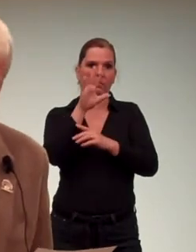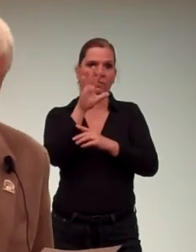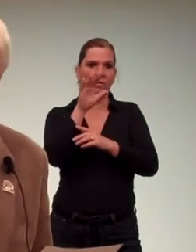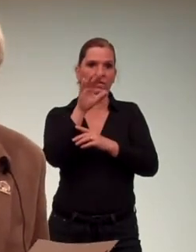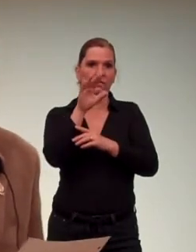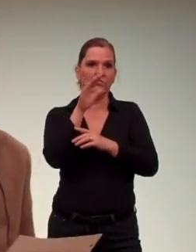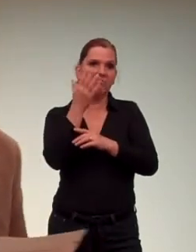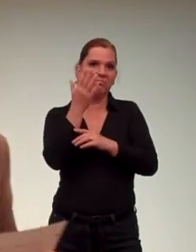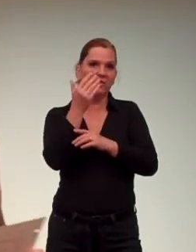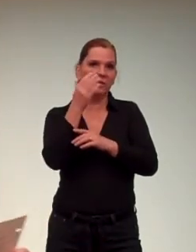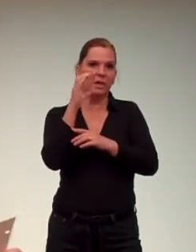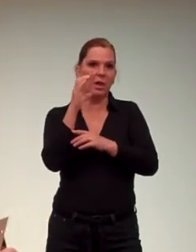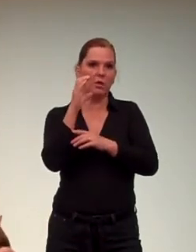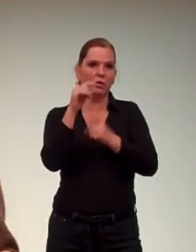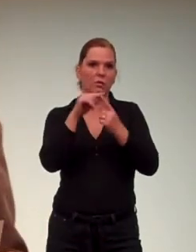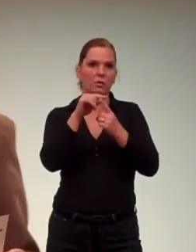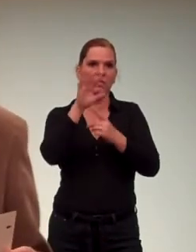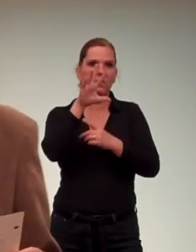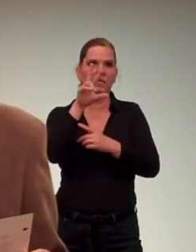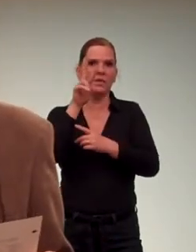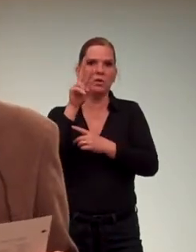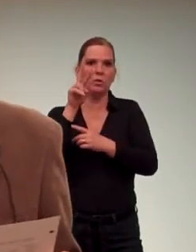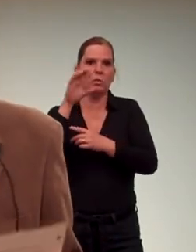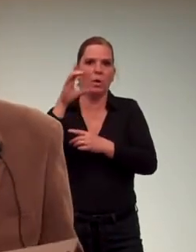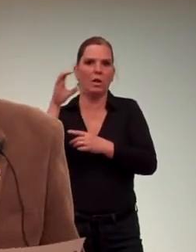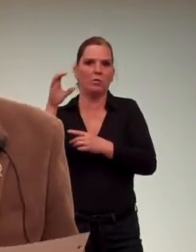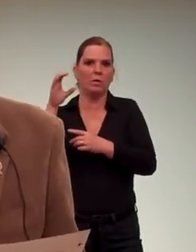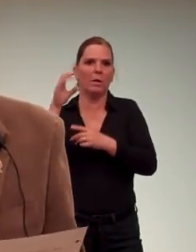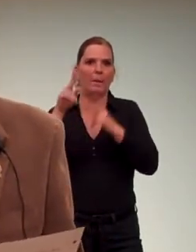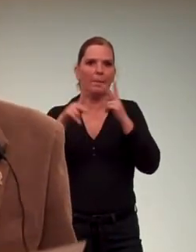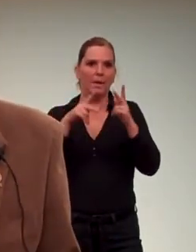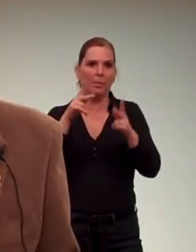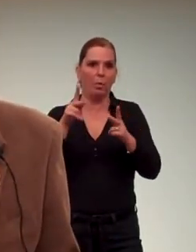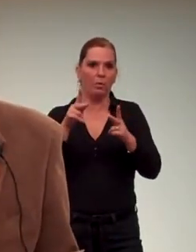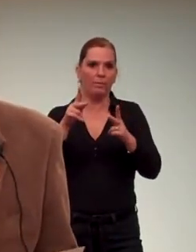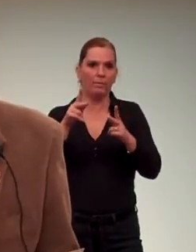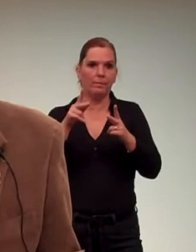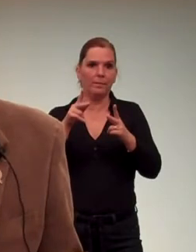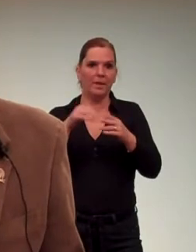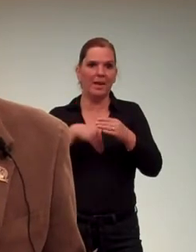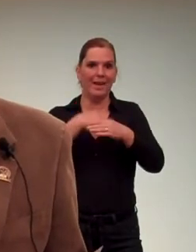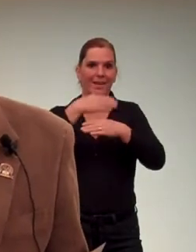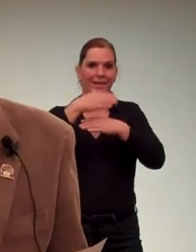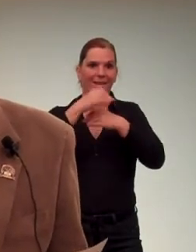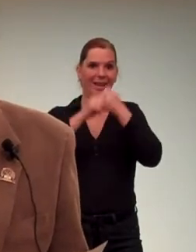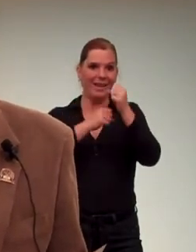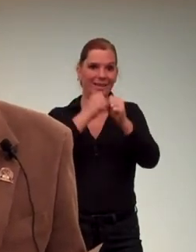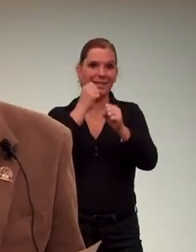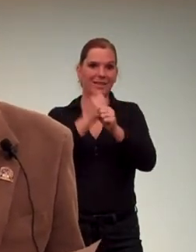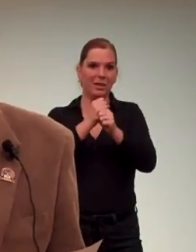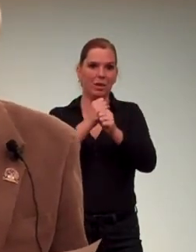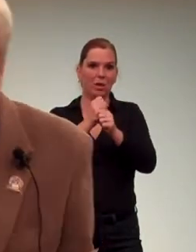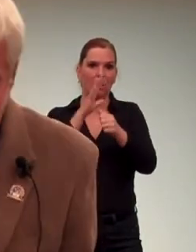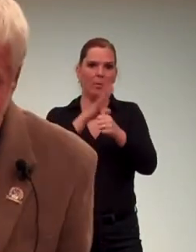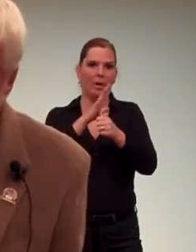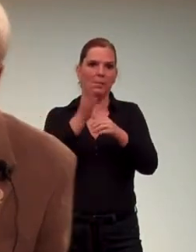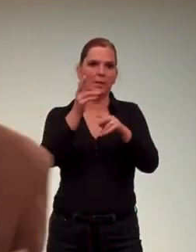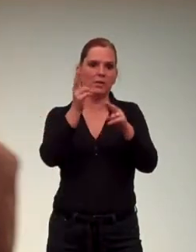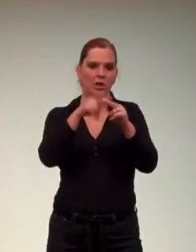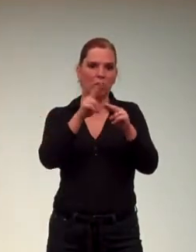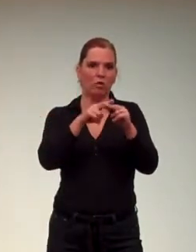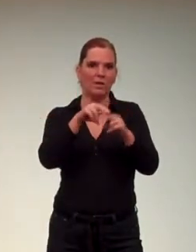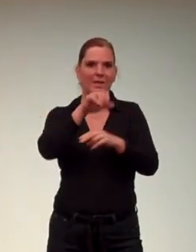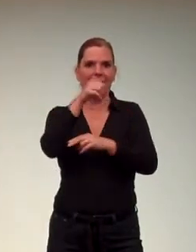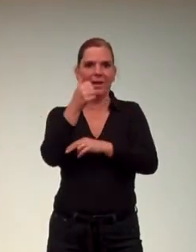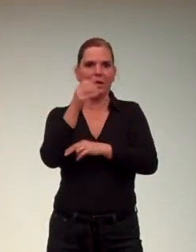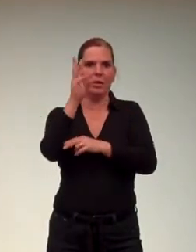to 5,200. And in the next decade, the population increased another